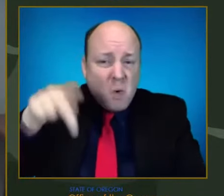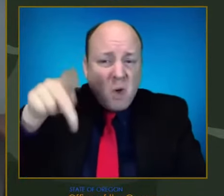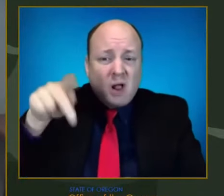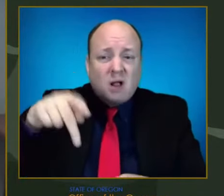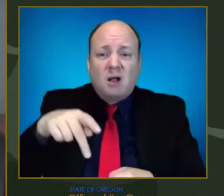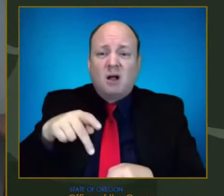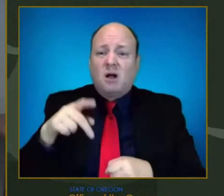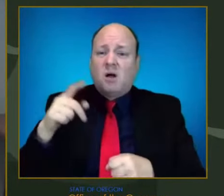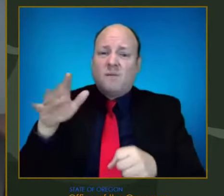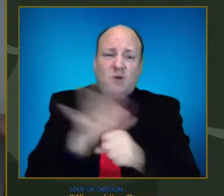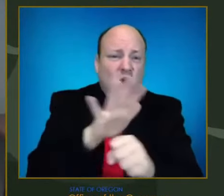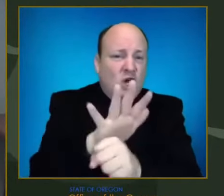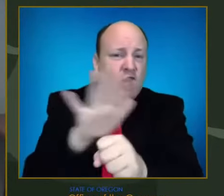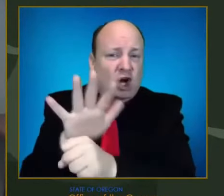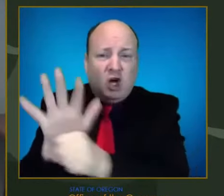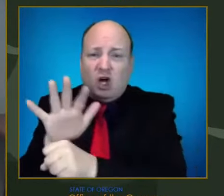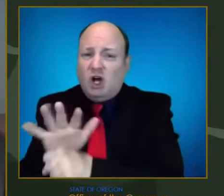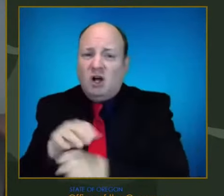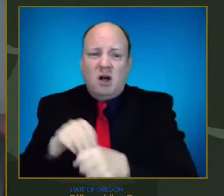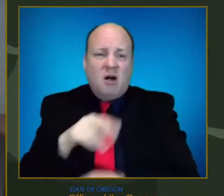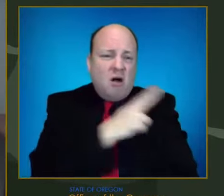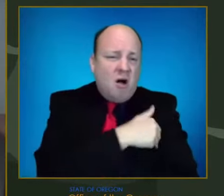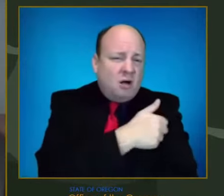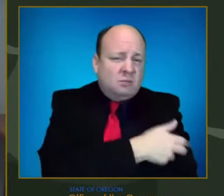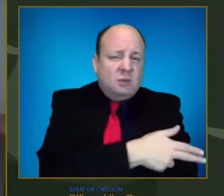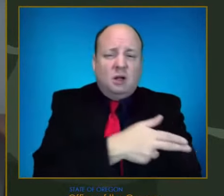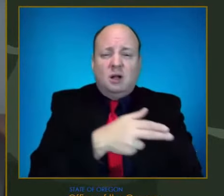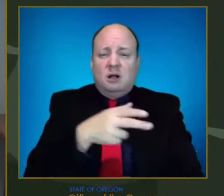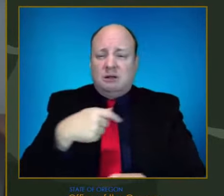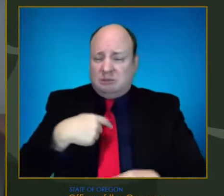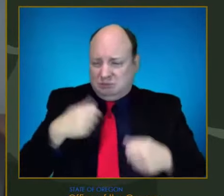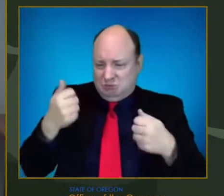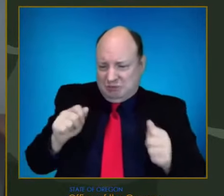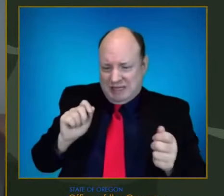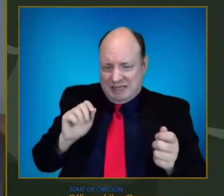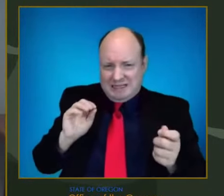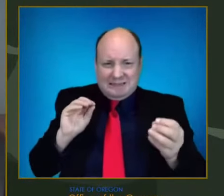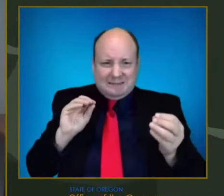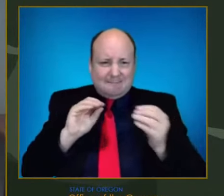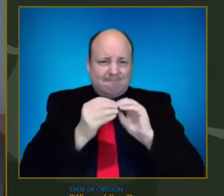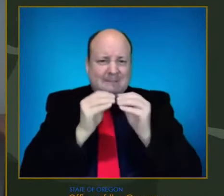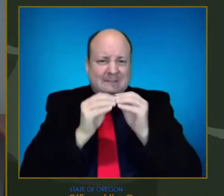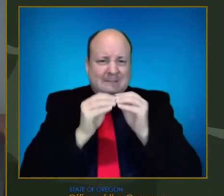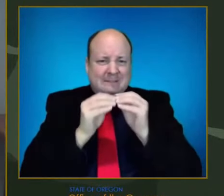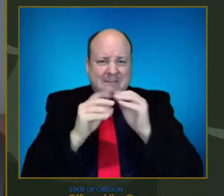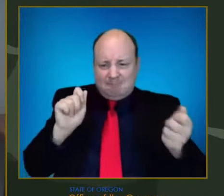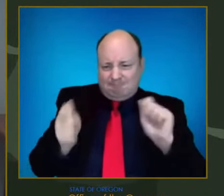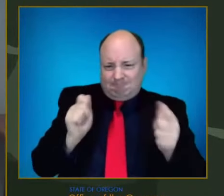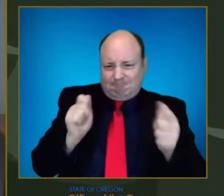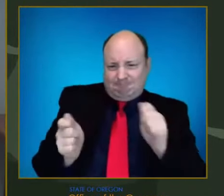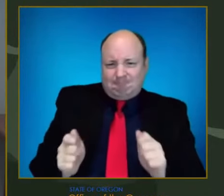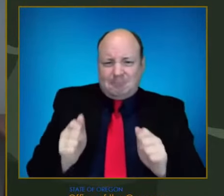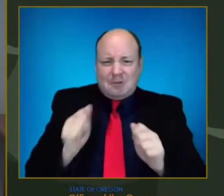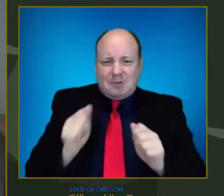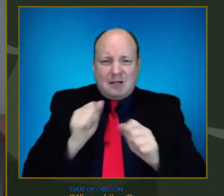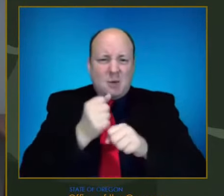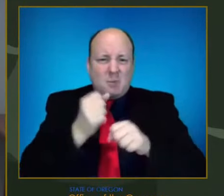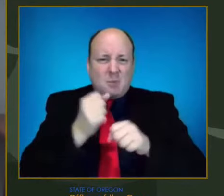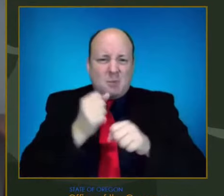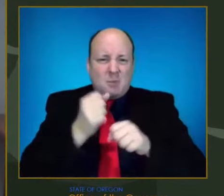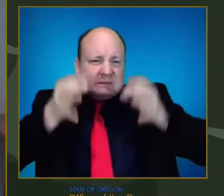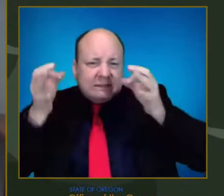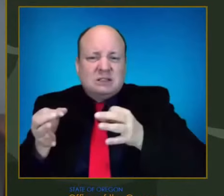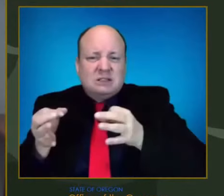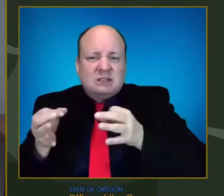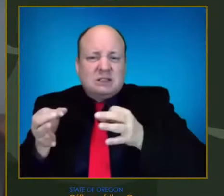as a collaborative to leverage our capacities, we sometimes have to make the difficult decision even now to decline patients